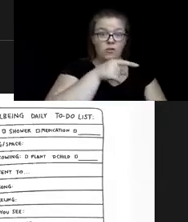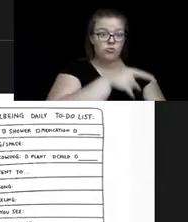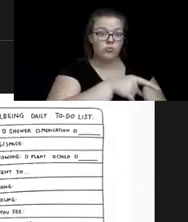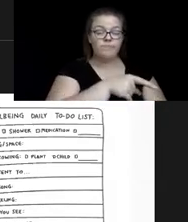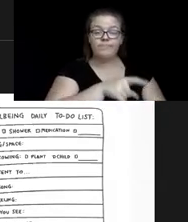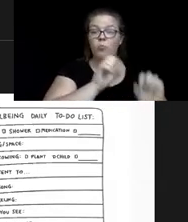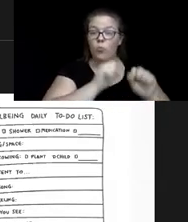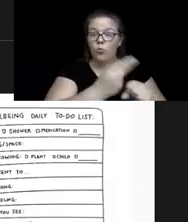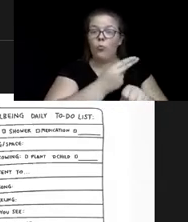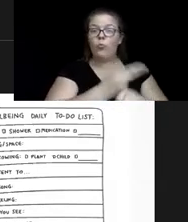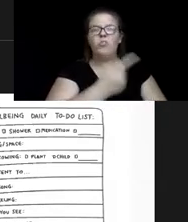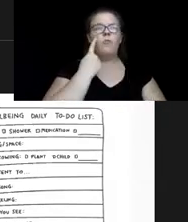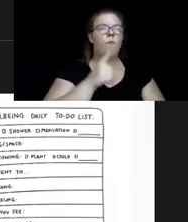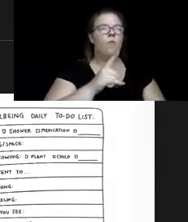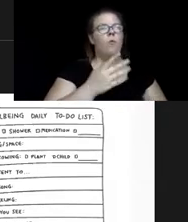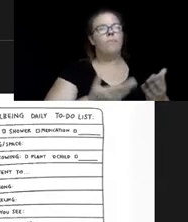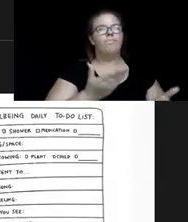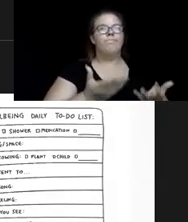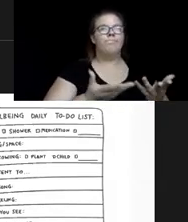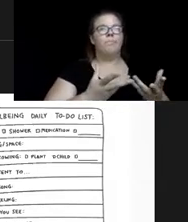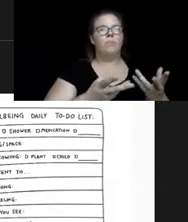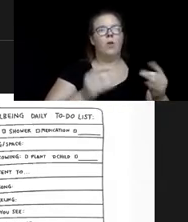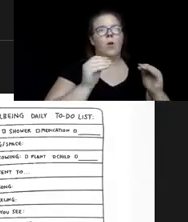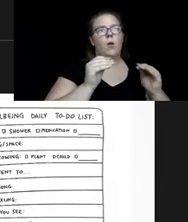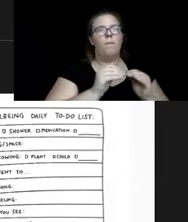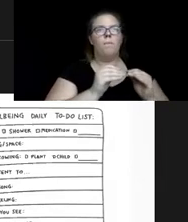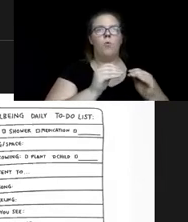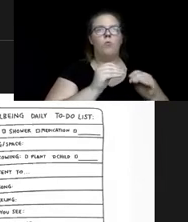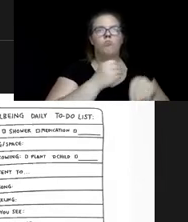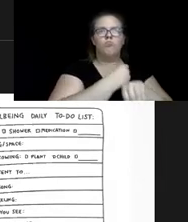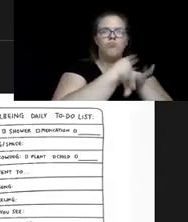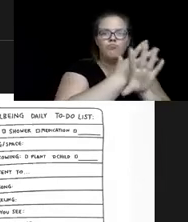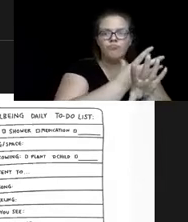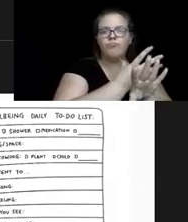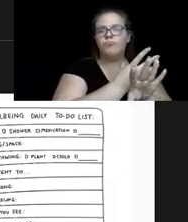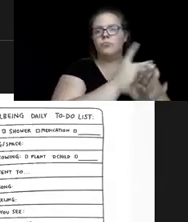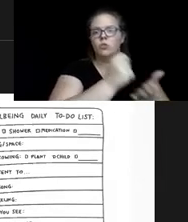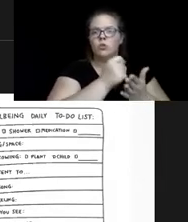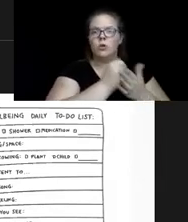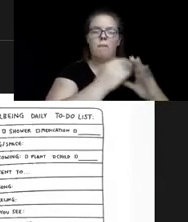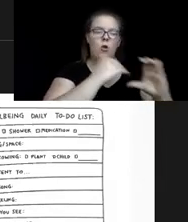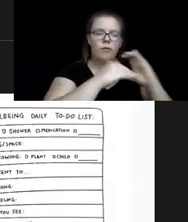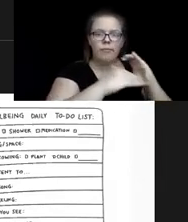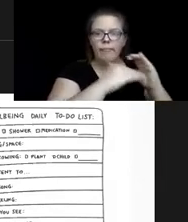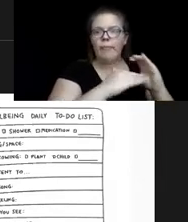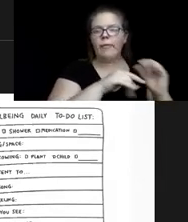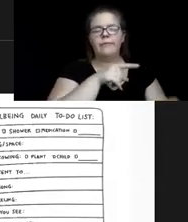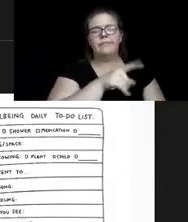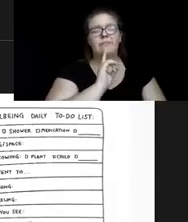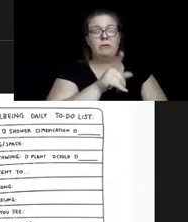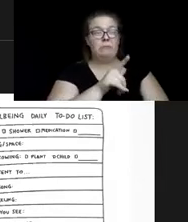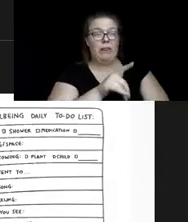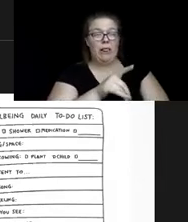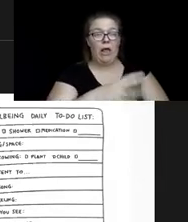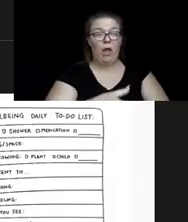maybe more robust treatment like video conferencing and emails and things like that, didn't really know how to use